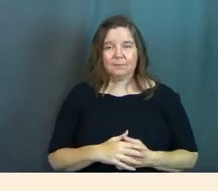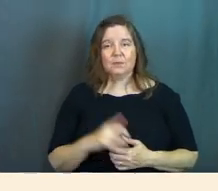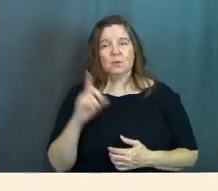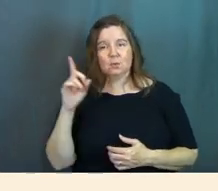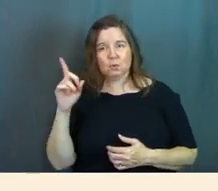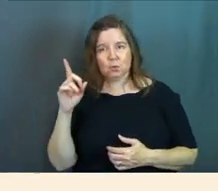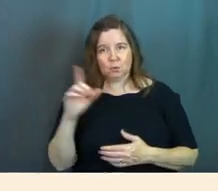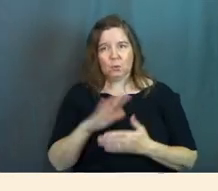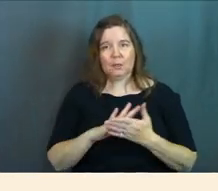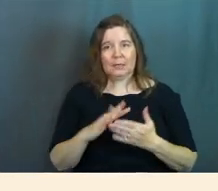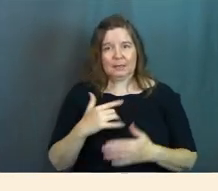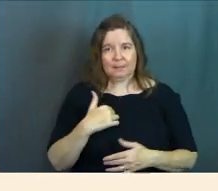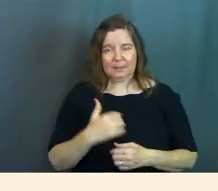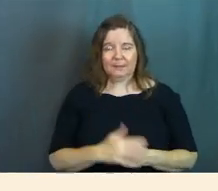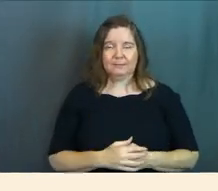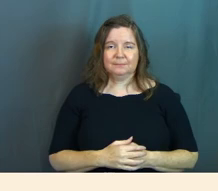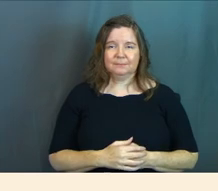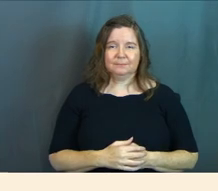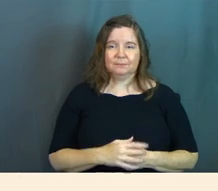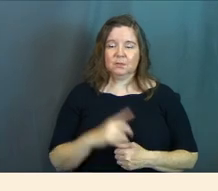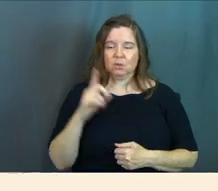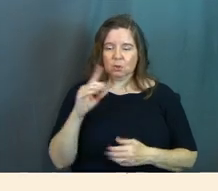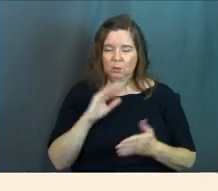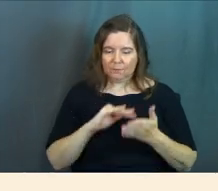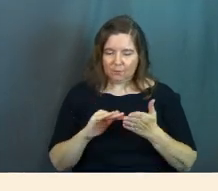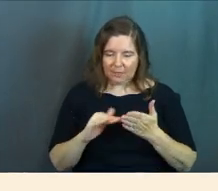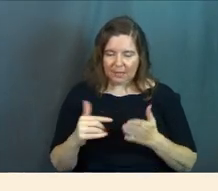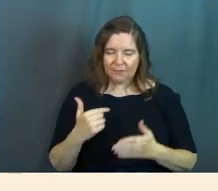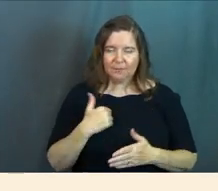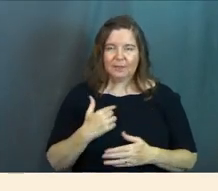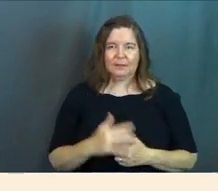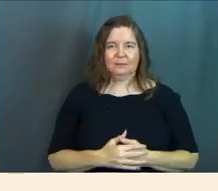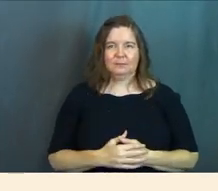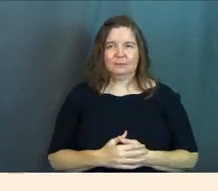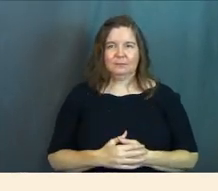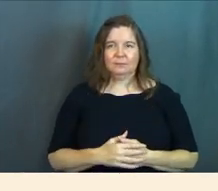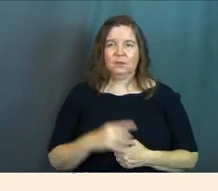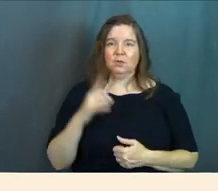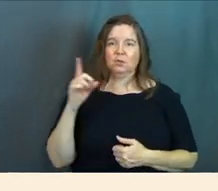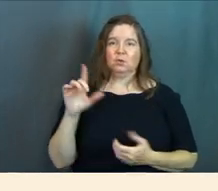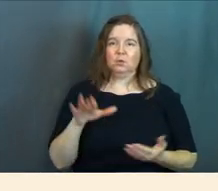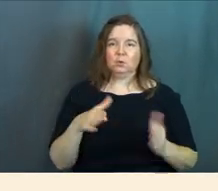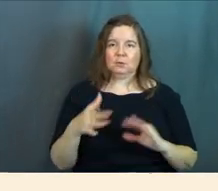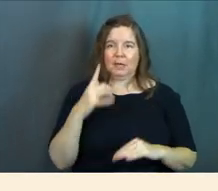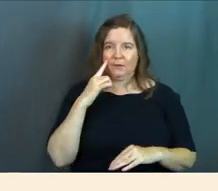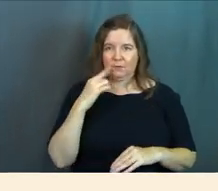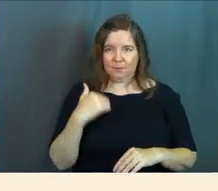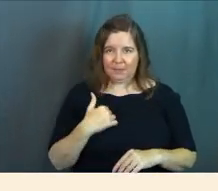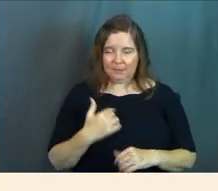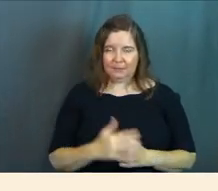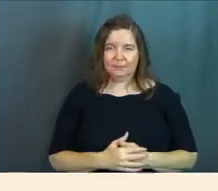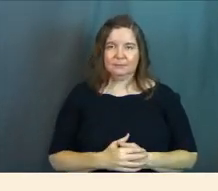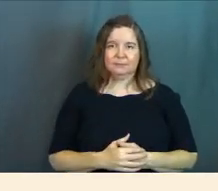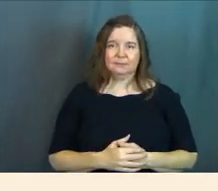You cleaned me. You forgave me. You died for me.